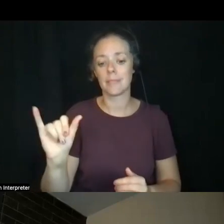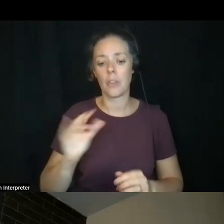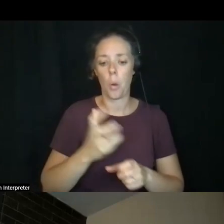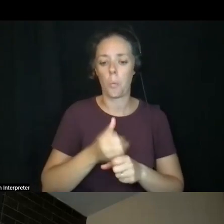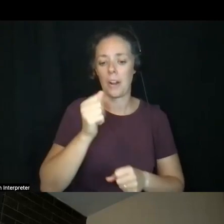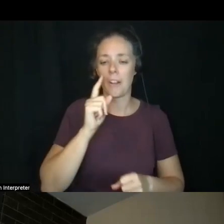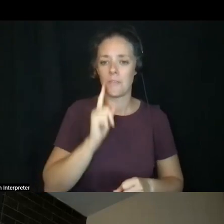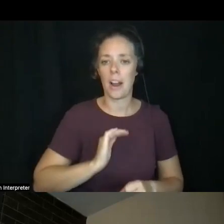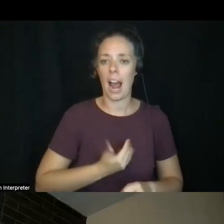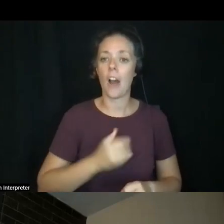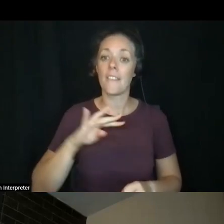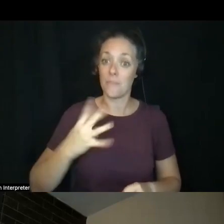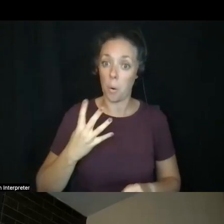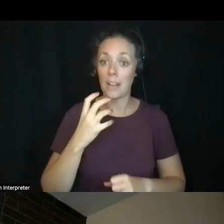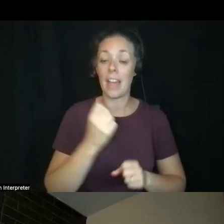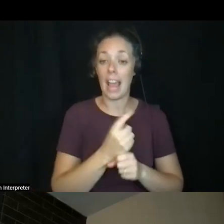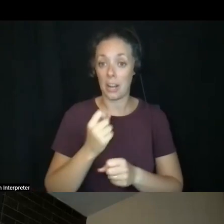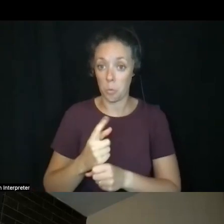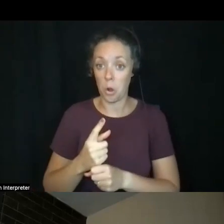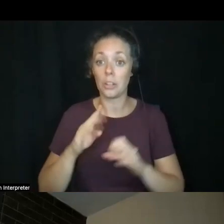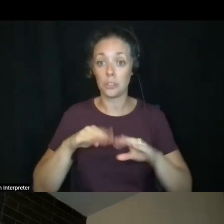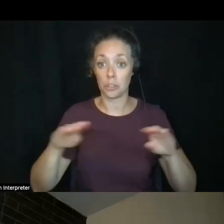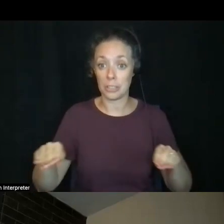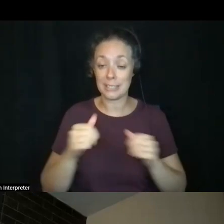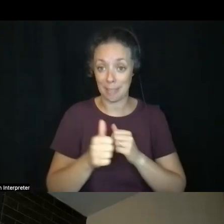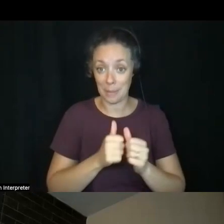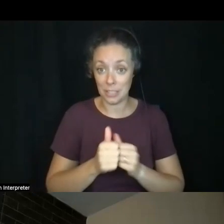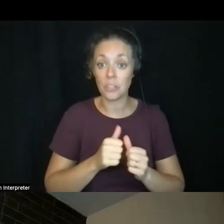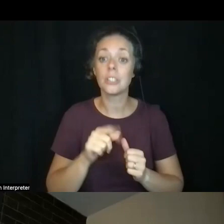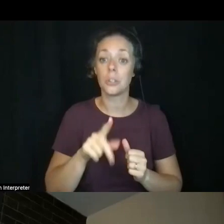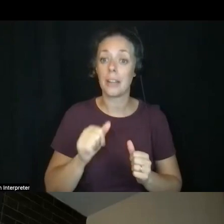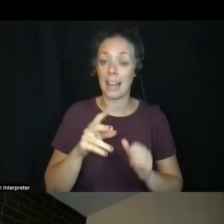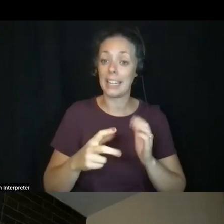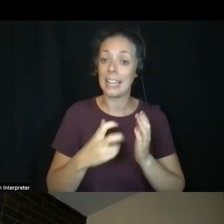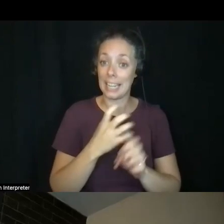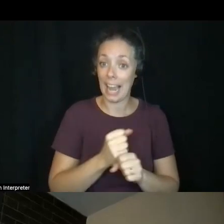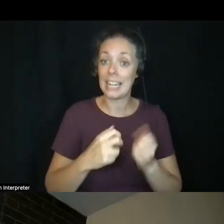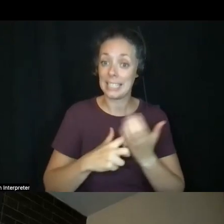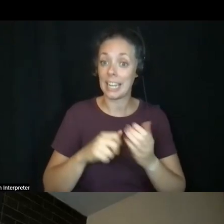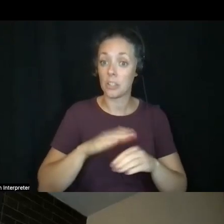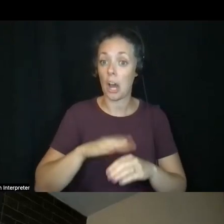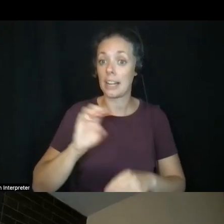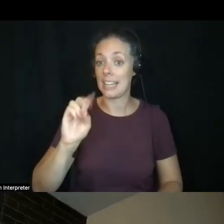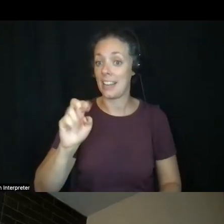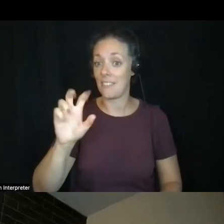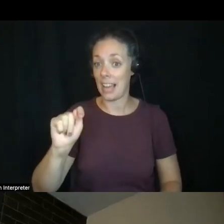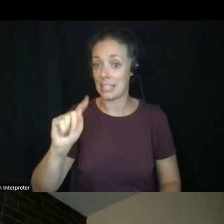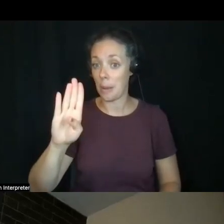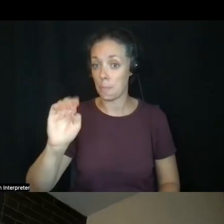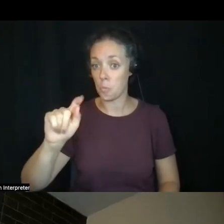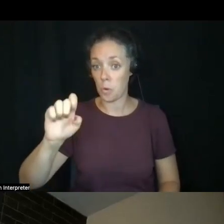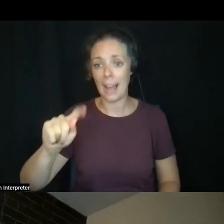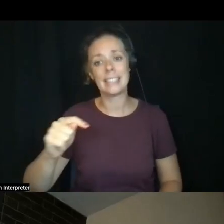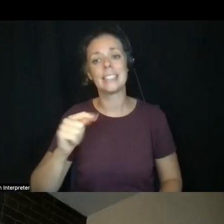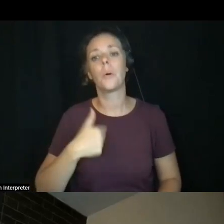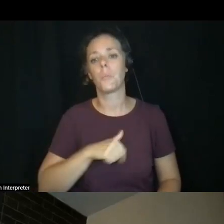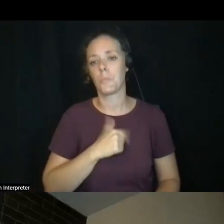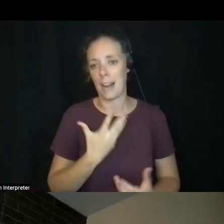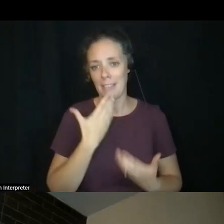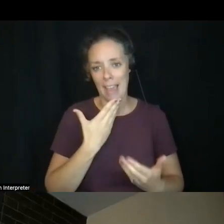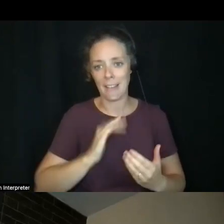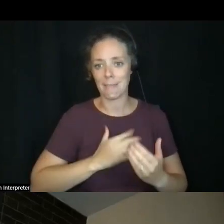children's competition. Tickets are available on Eventbrite. And we'd like to thank our many sponsors for making this program